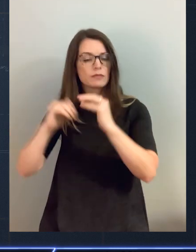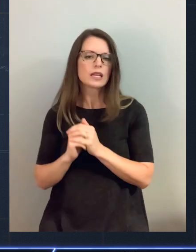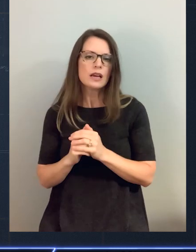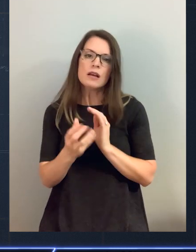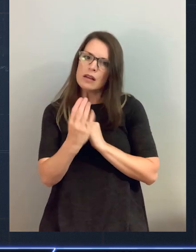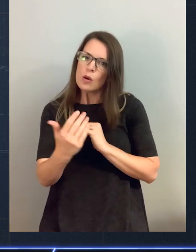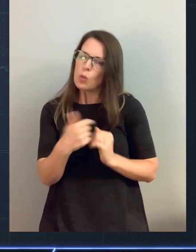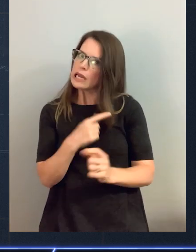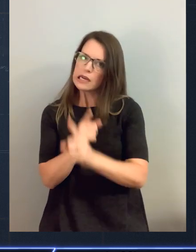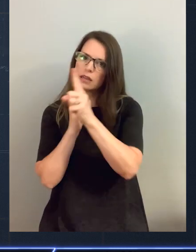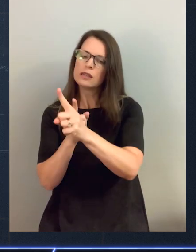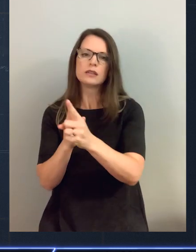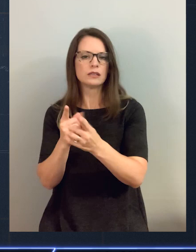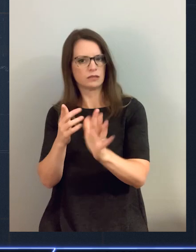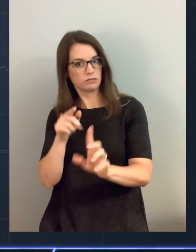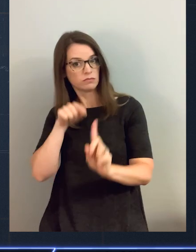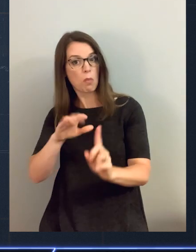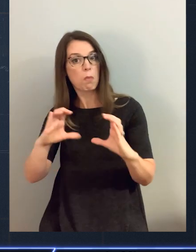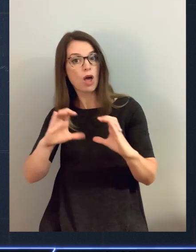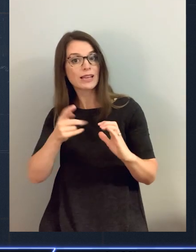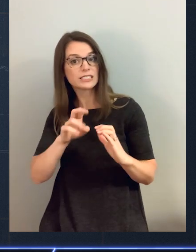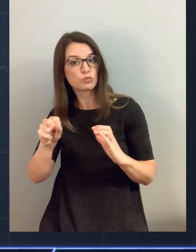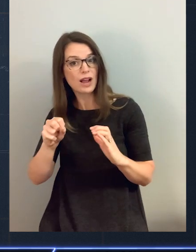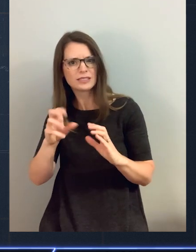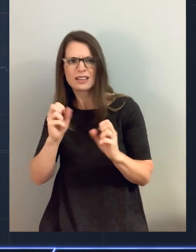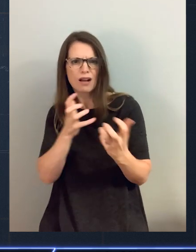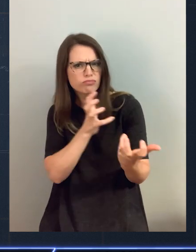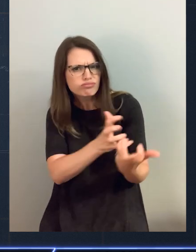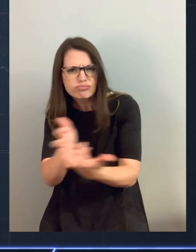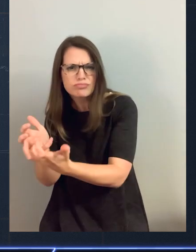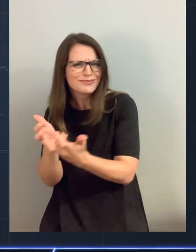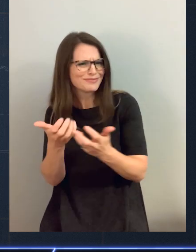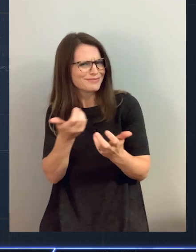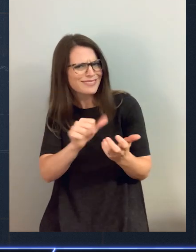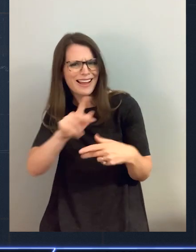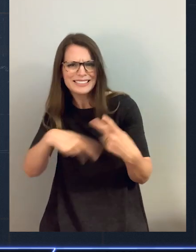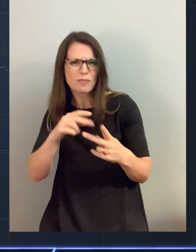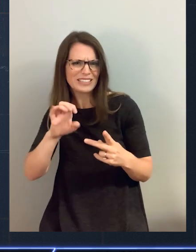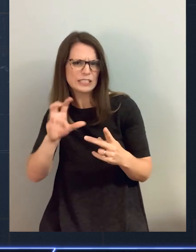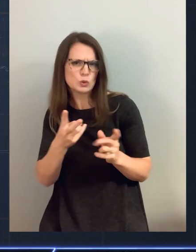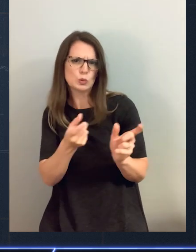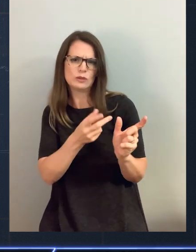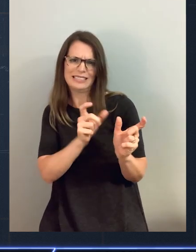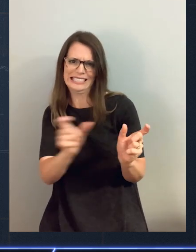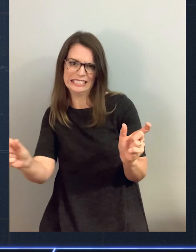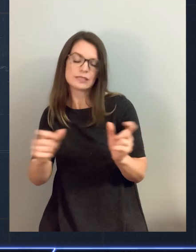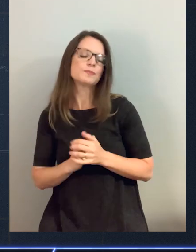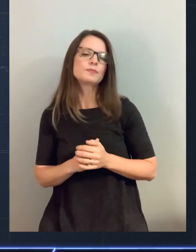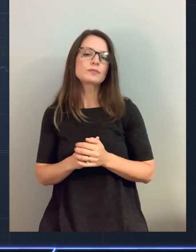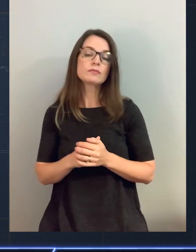Gotta let you know, we're working to make sure that you can use IO2 Block Express really soon with all different types of EC2 instances.